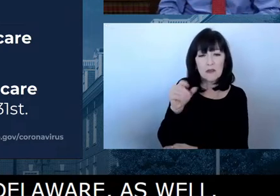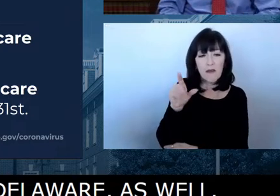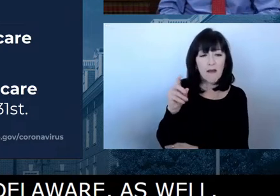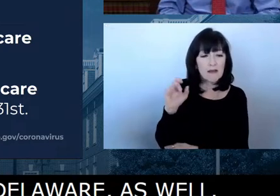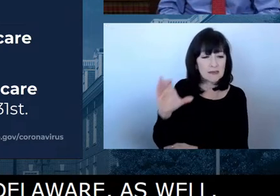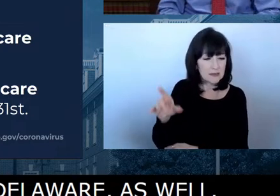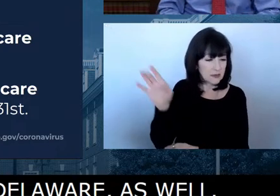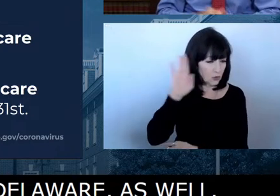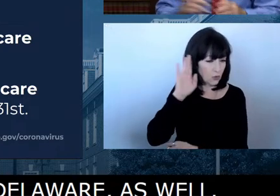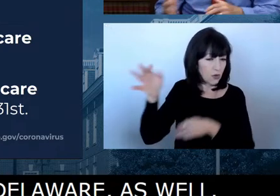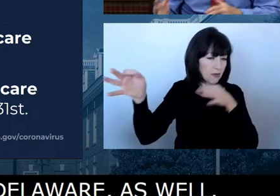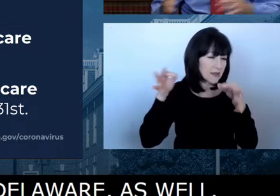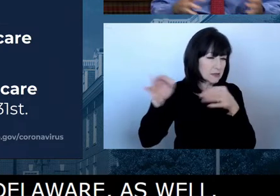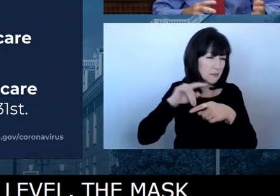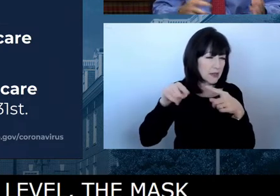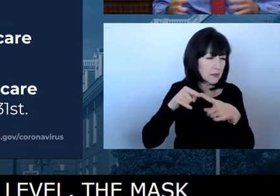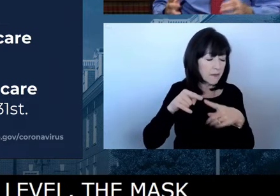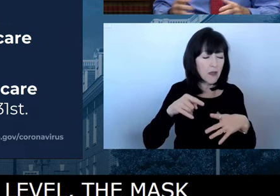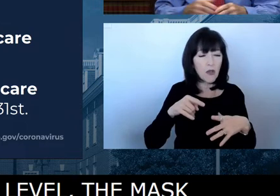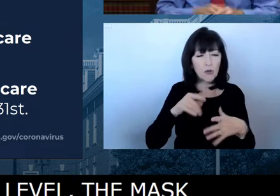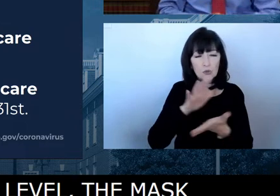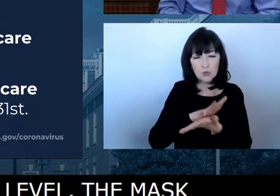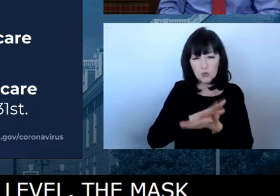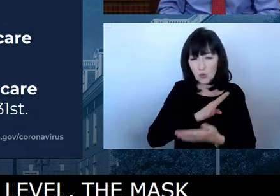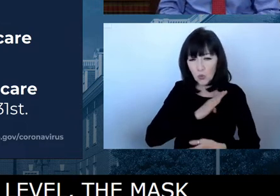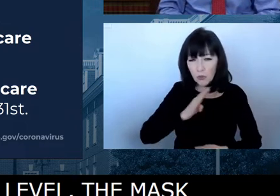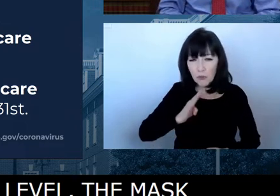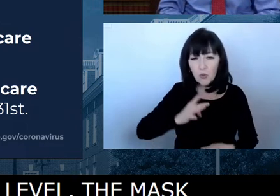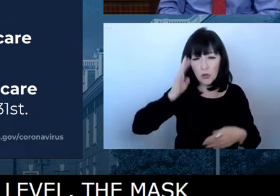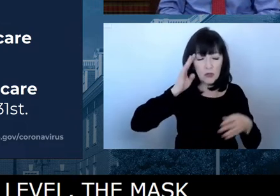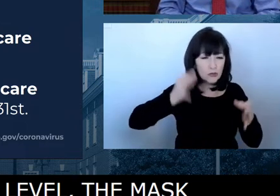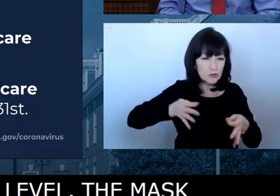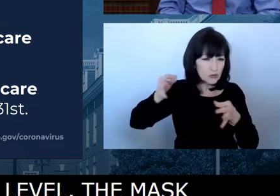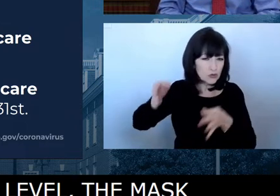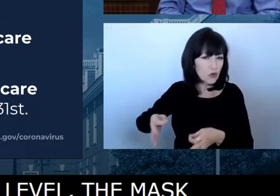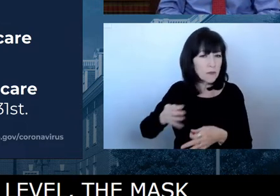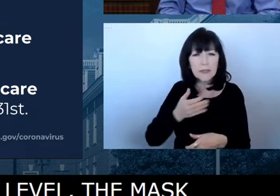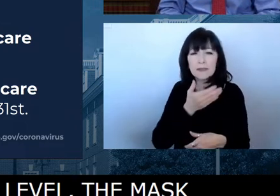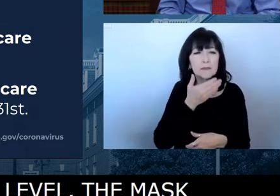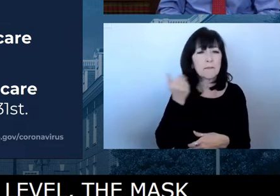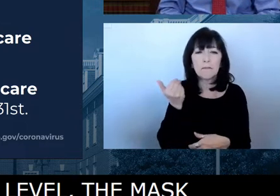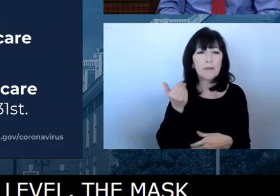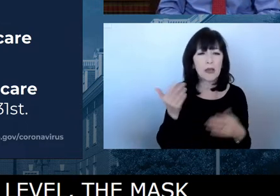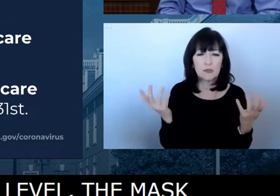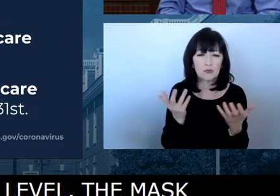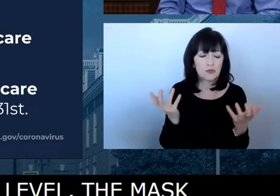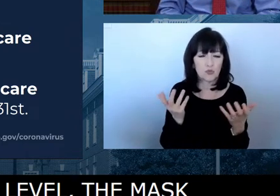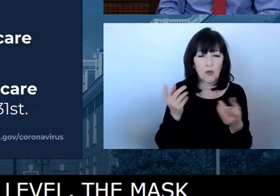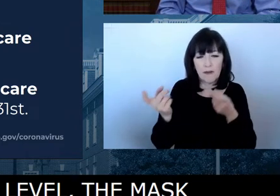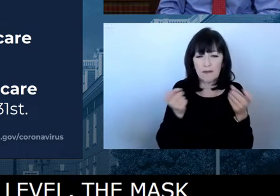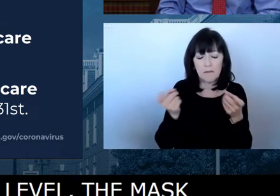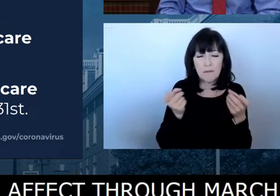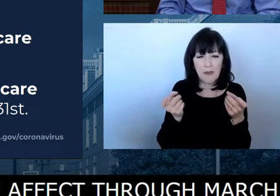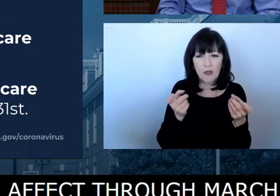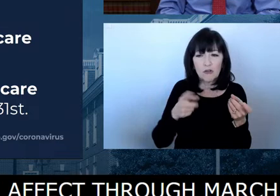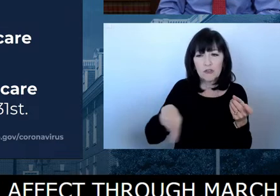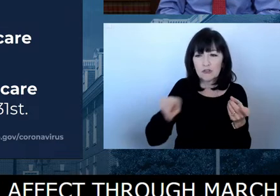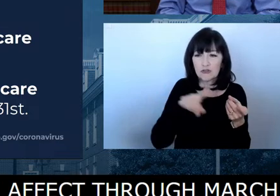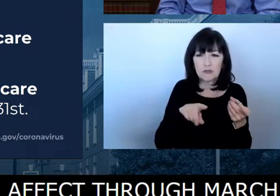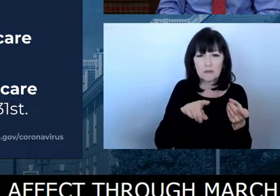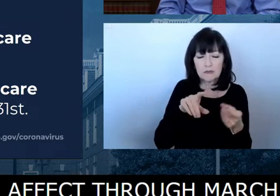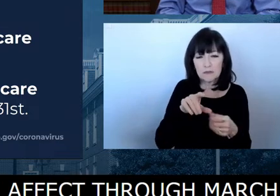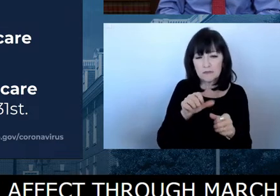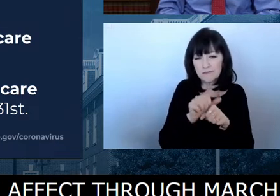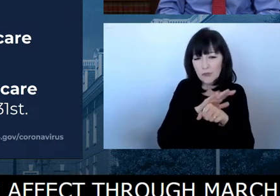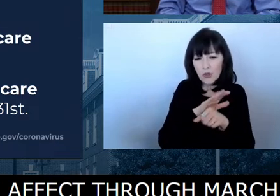local school boards to determine the best way to manage COVID-19 in their schools